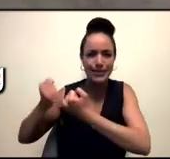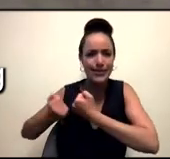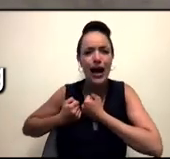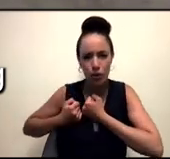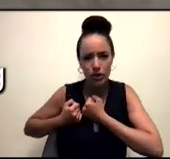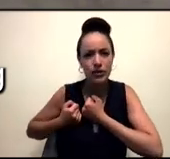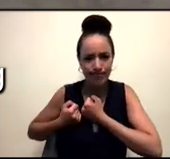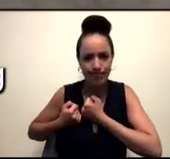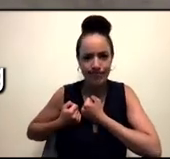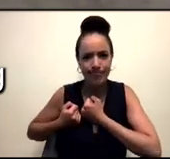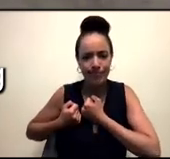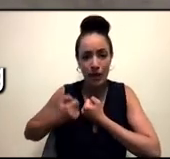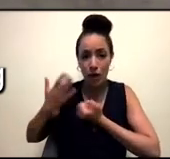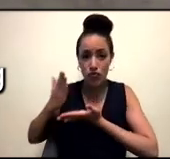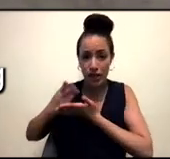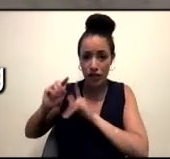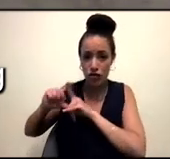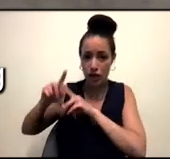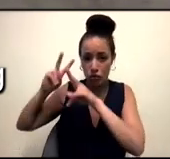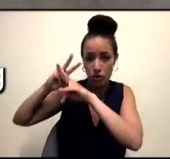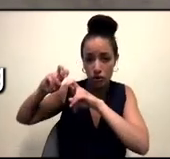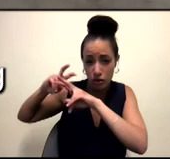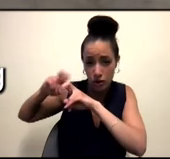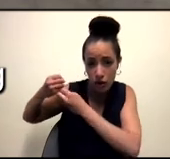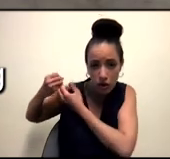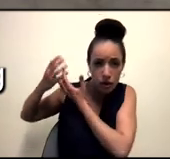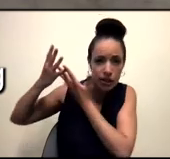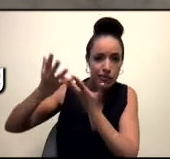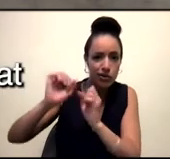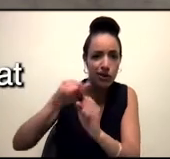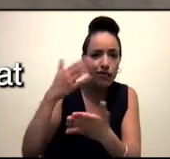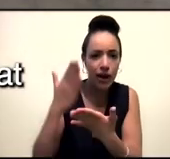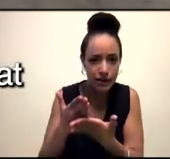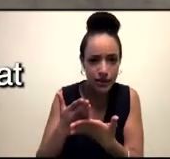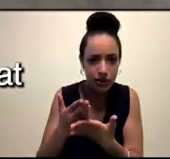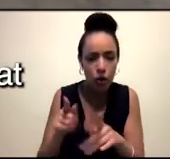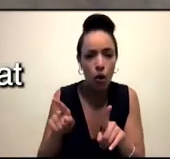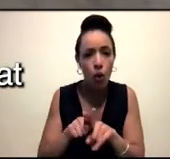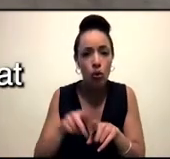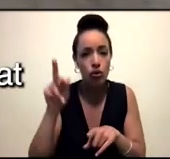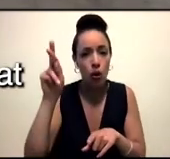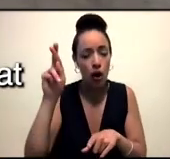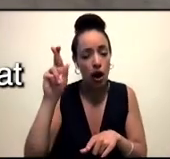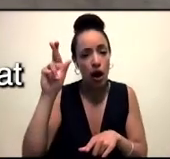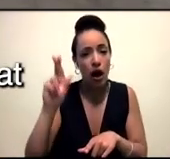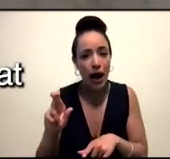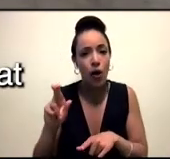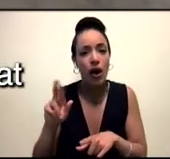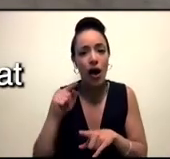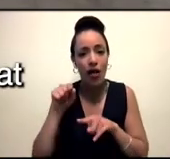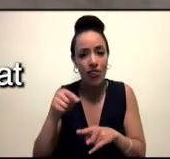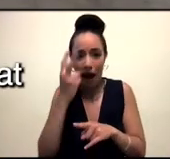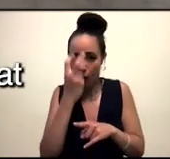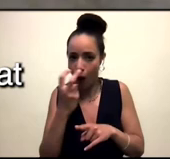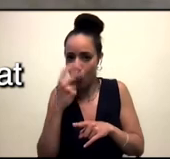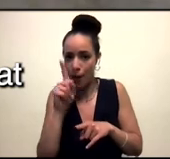to their reality. And also honoring our ancestors before they become ancestors by engaging with elders and not